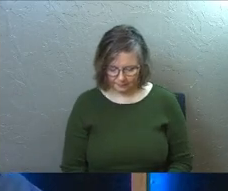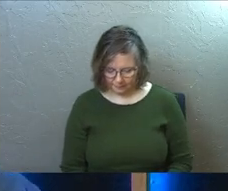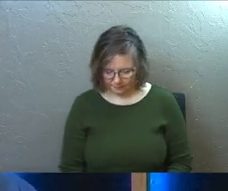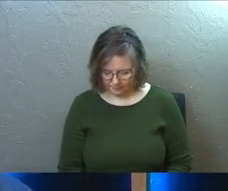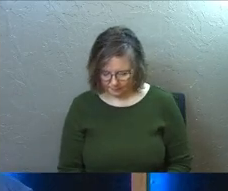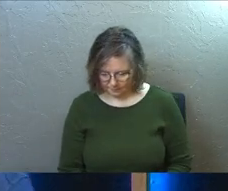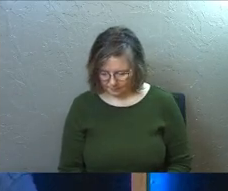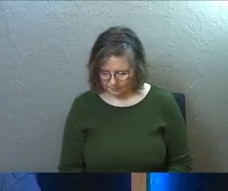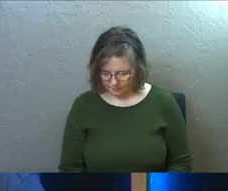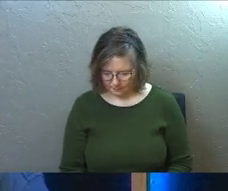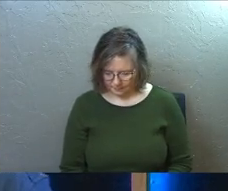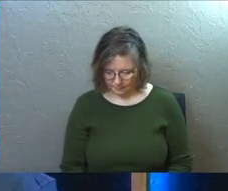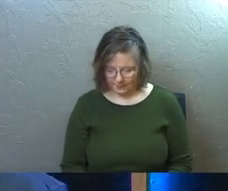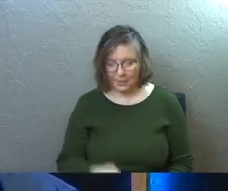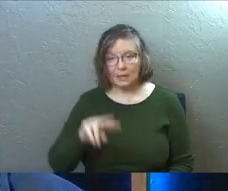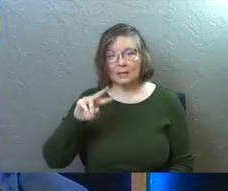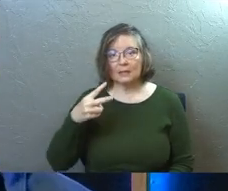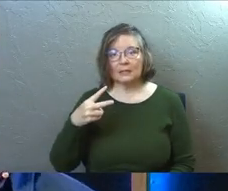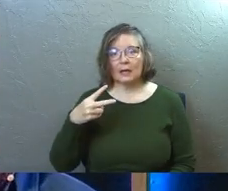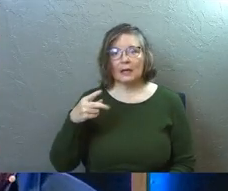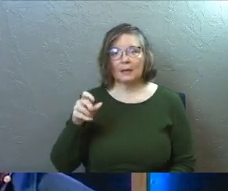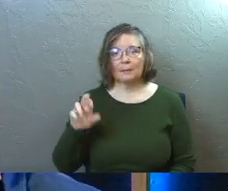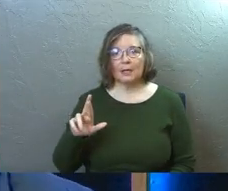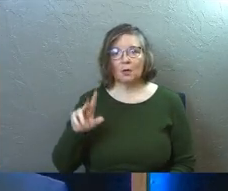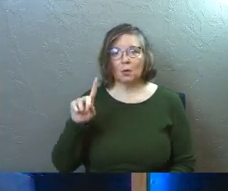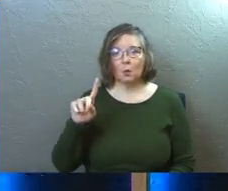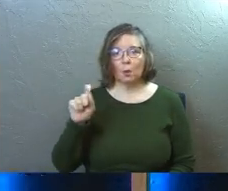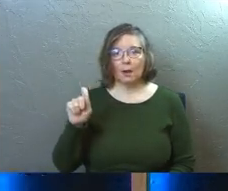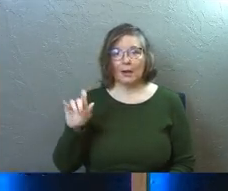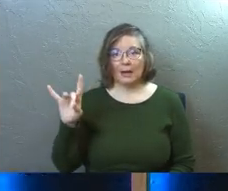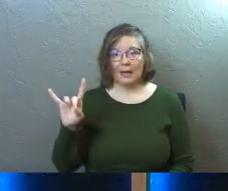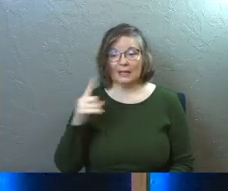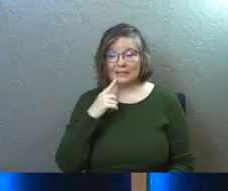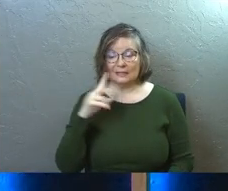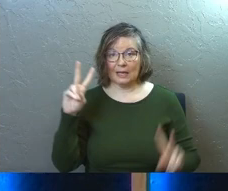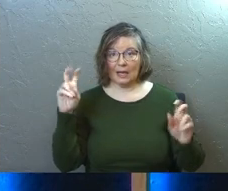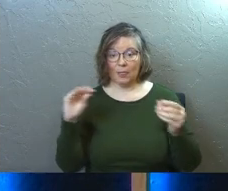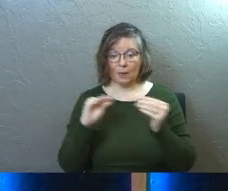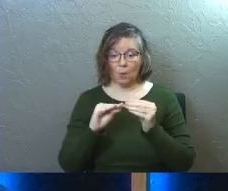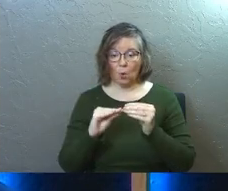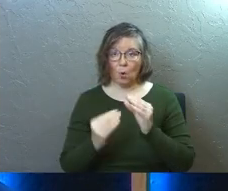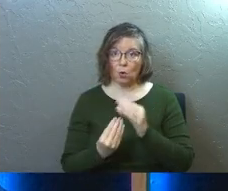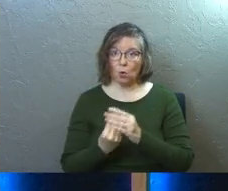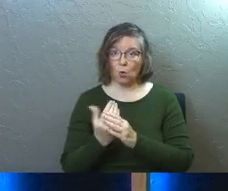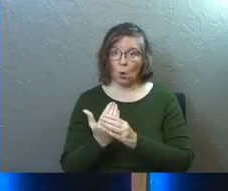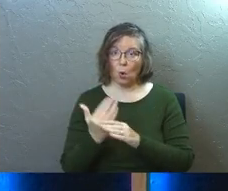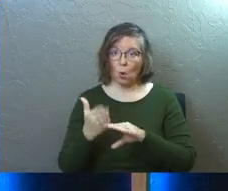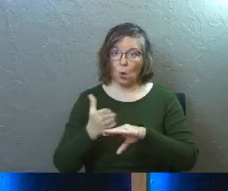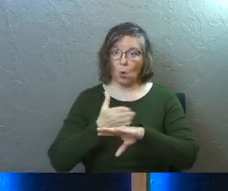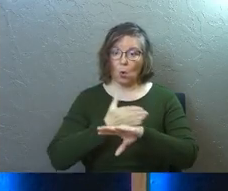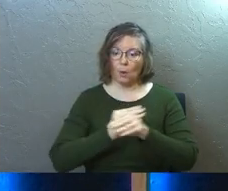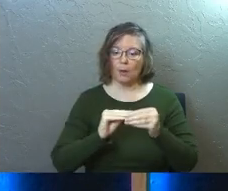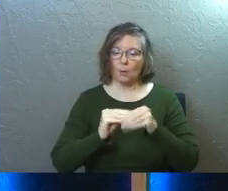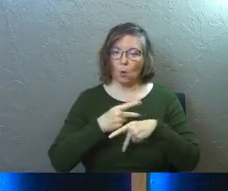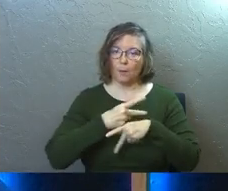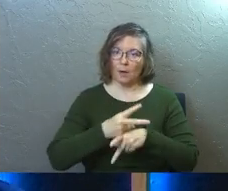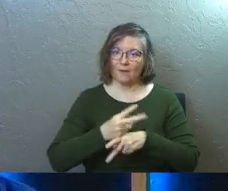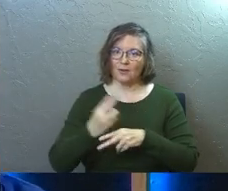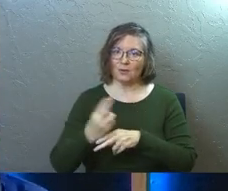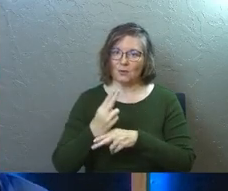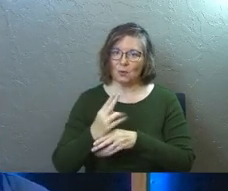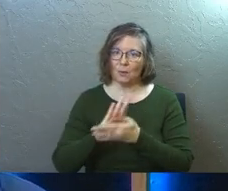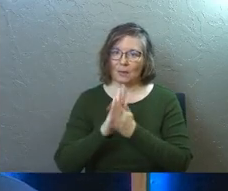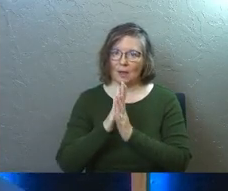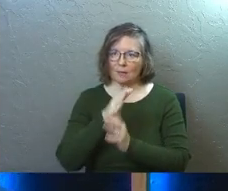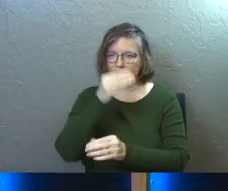2 Peter 1, 8. So he says then, the more you grow like this, the more productive and useful you will be in your